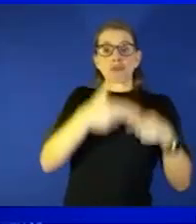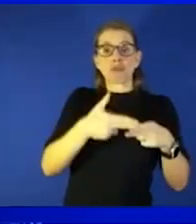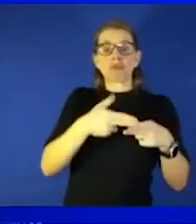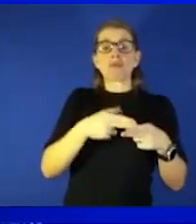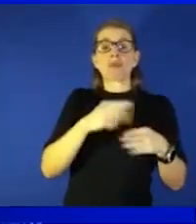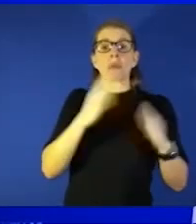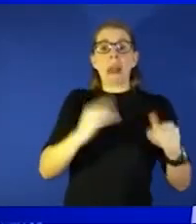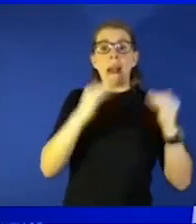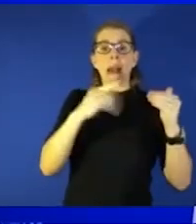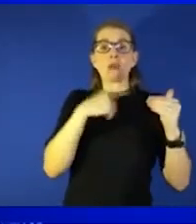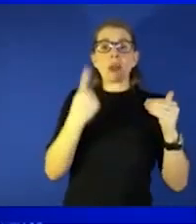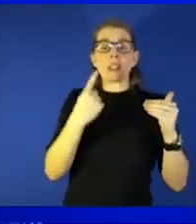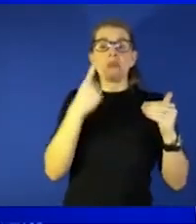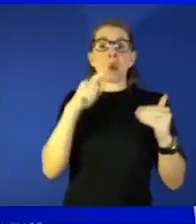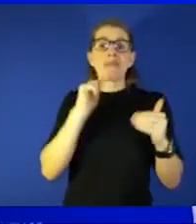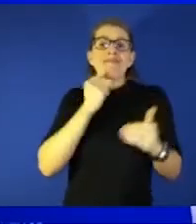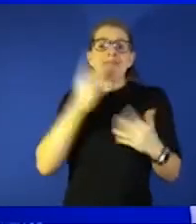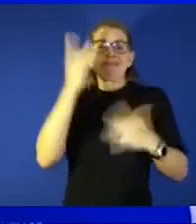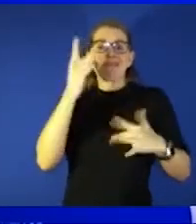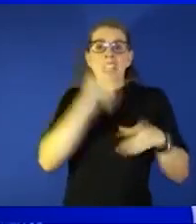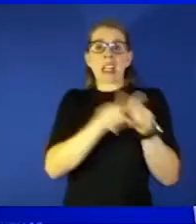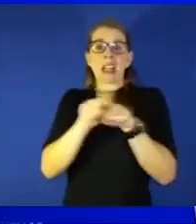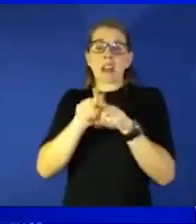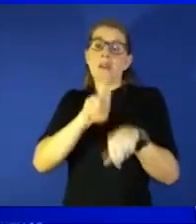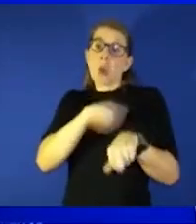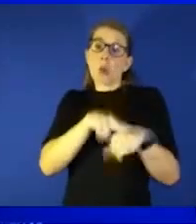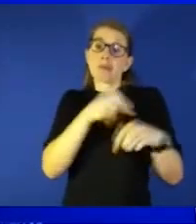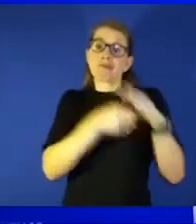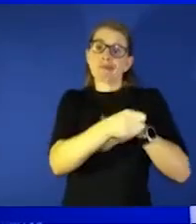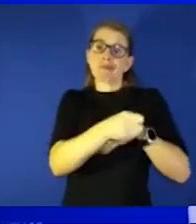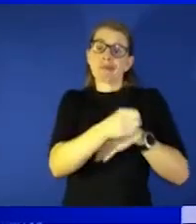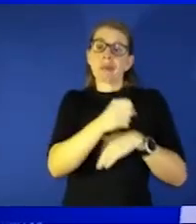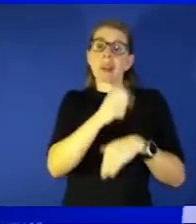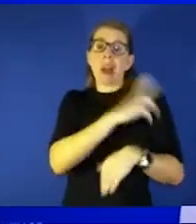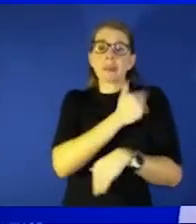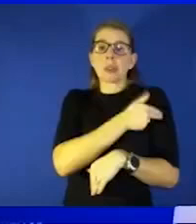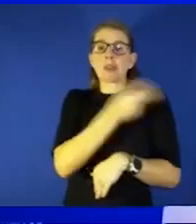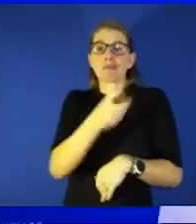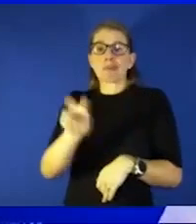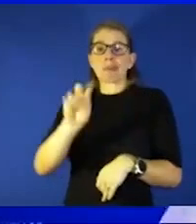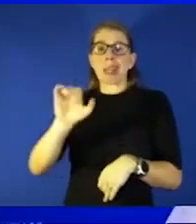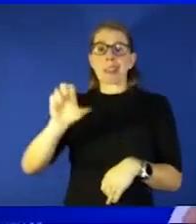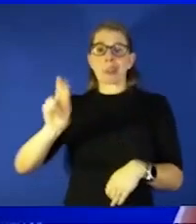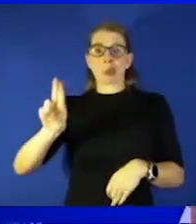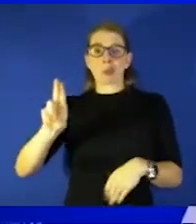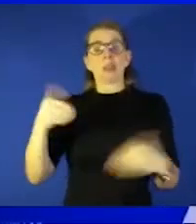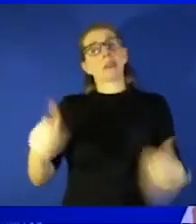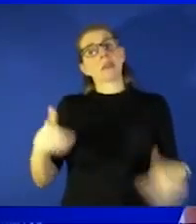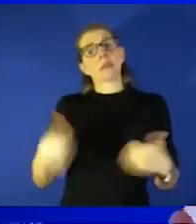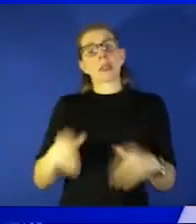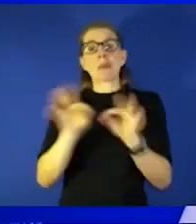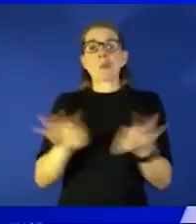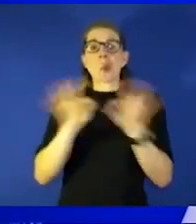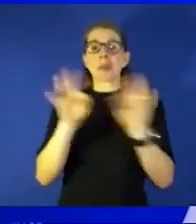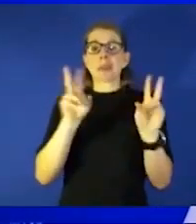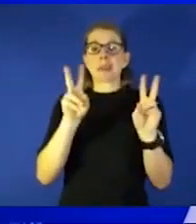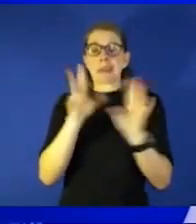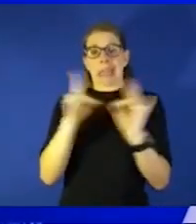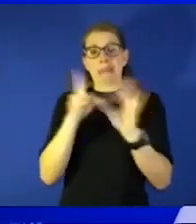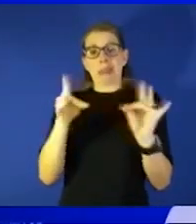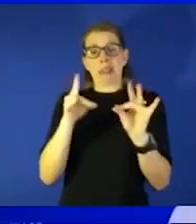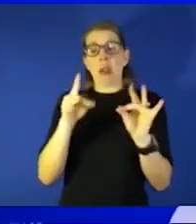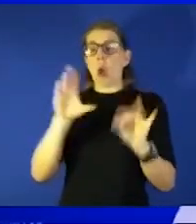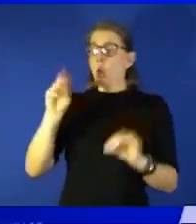and of course going to the hospital and going to the ICU so I think that is a large statement we are dealing with the Omicron spread